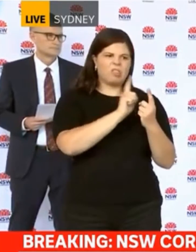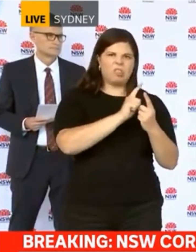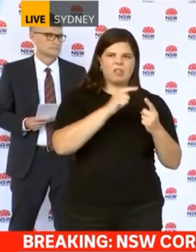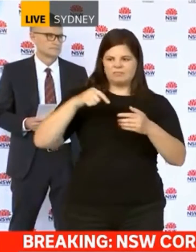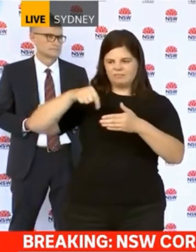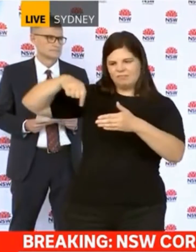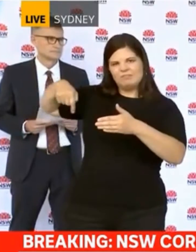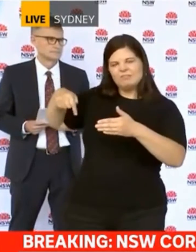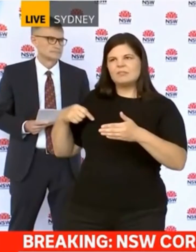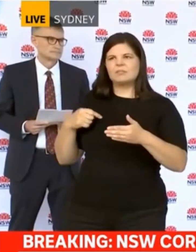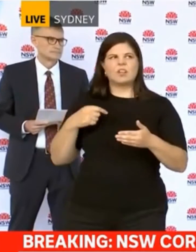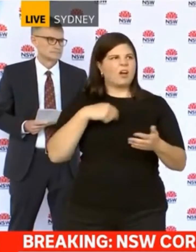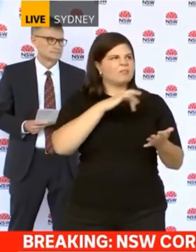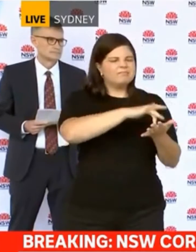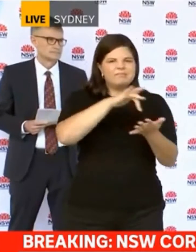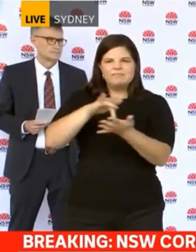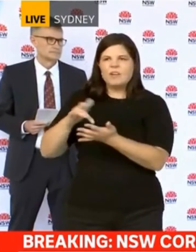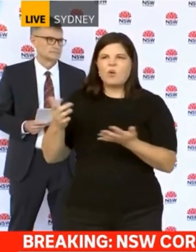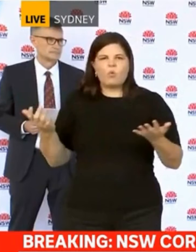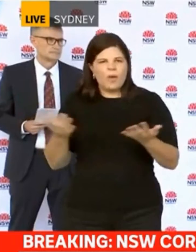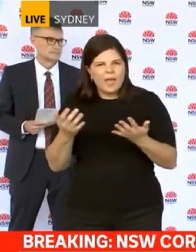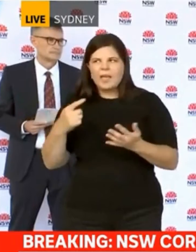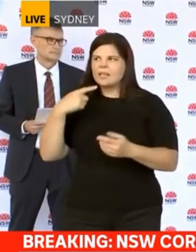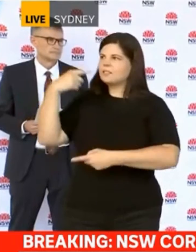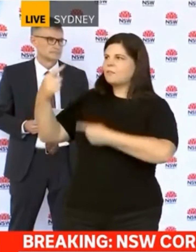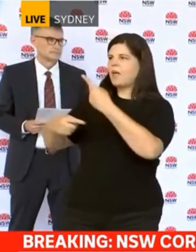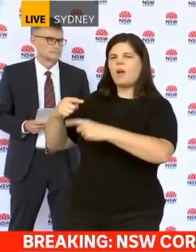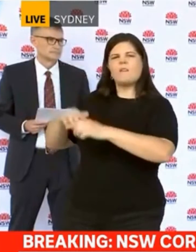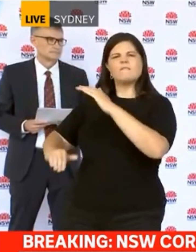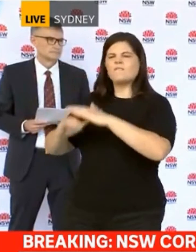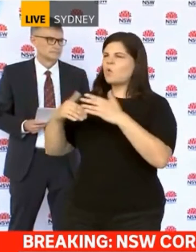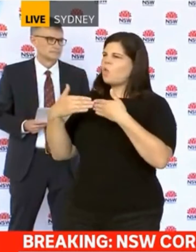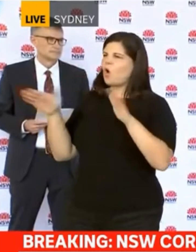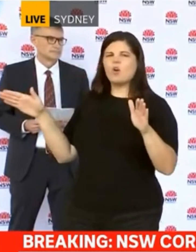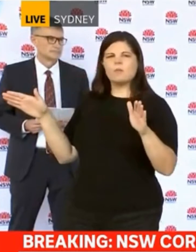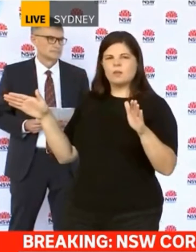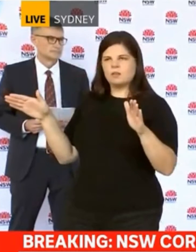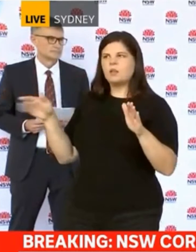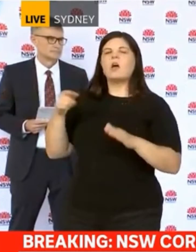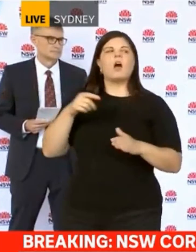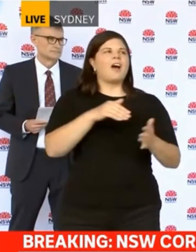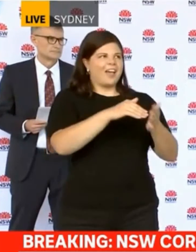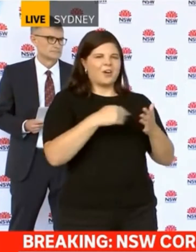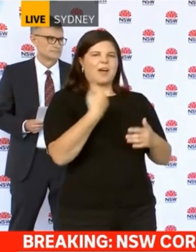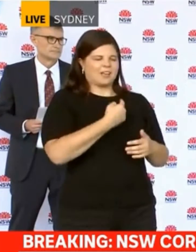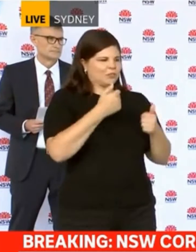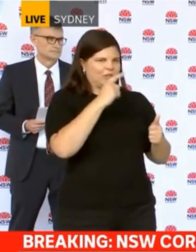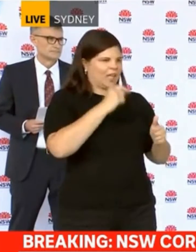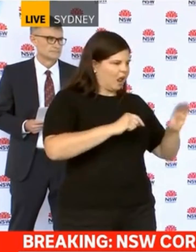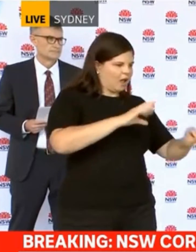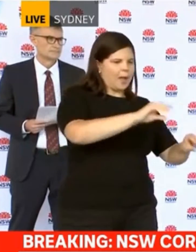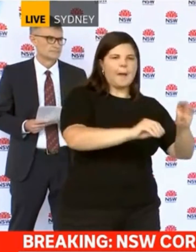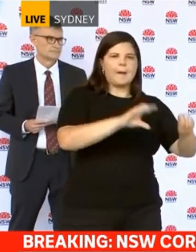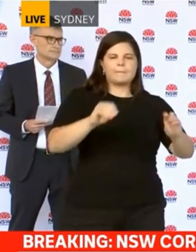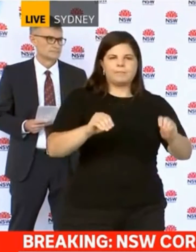are, because that information empowers us to get on top of it very quickly. That information is not passed on to anybody. Health